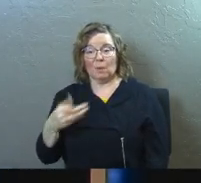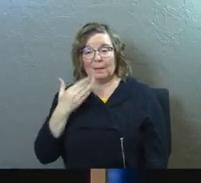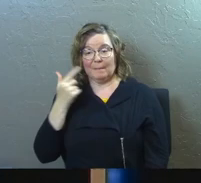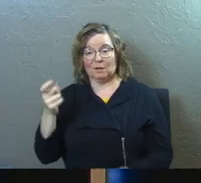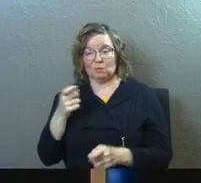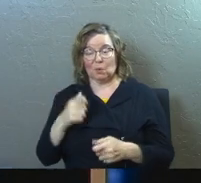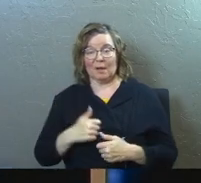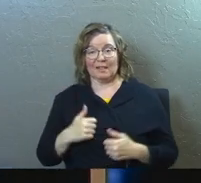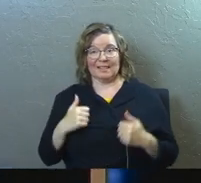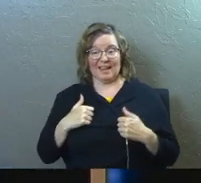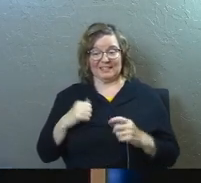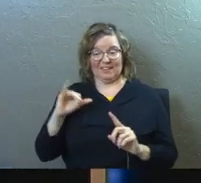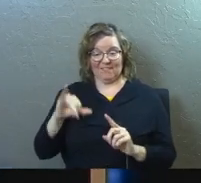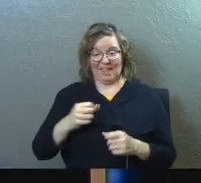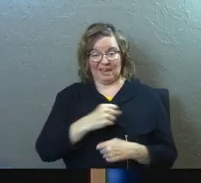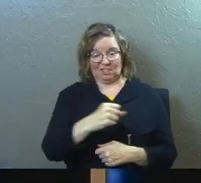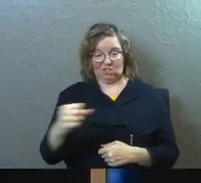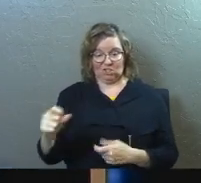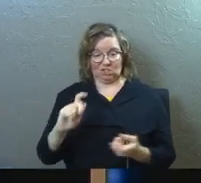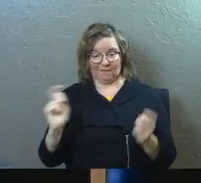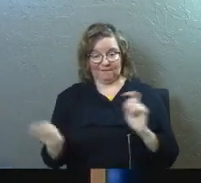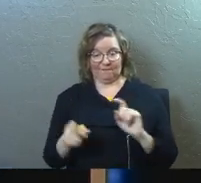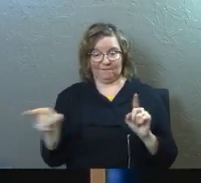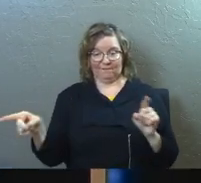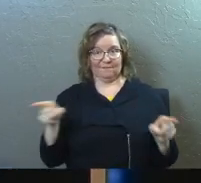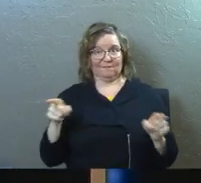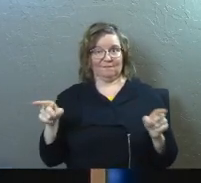control in our lives of that gear shift. Yes?